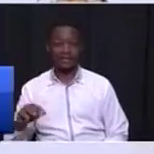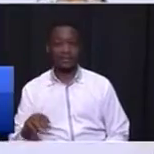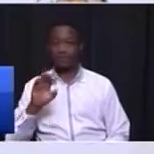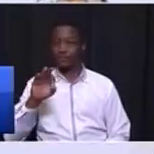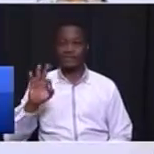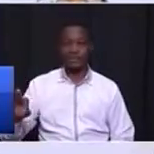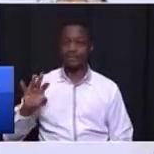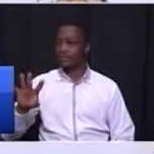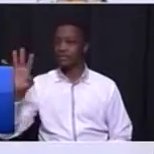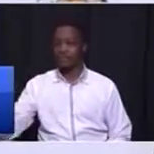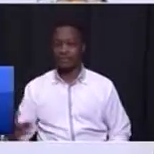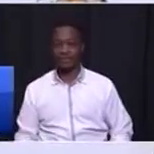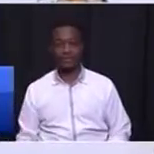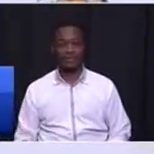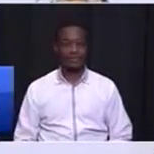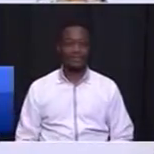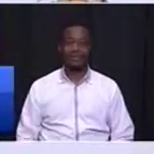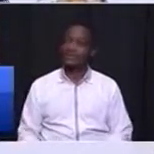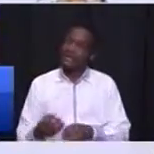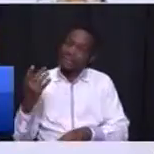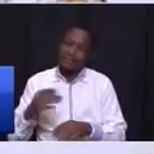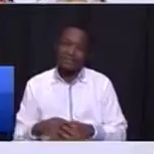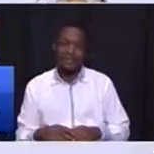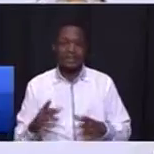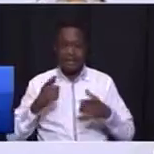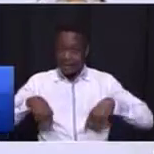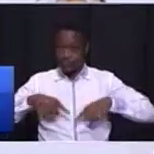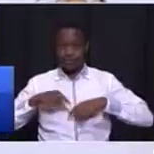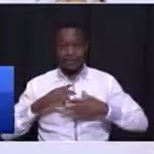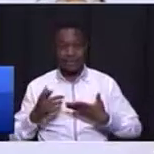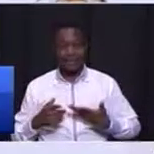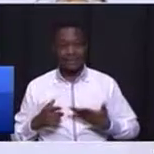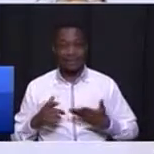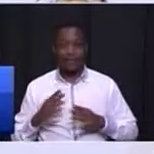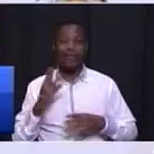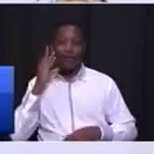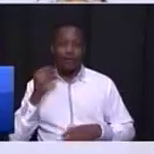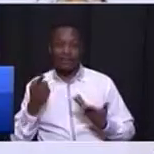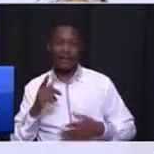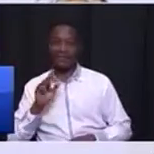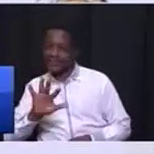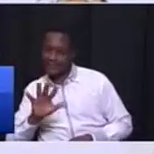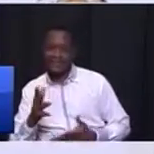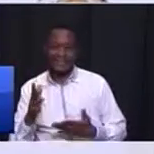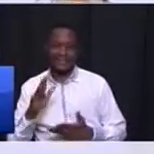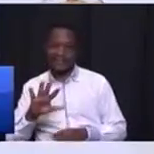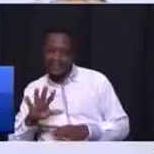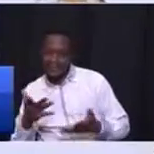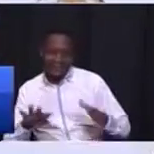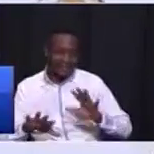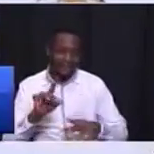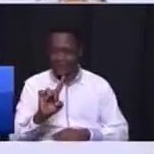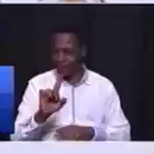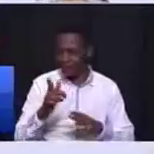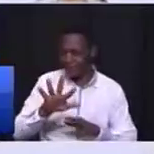43 44 several of them and then we the older youth are 50 51